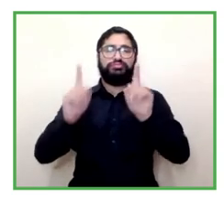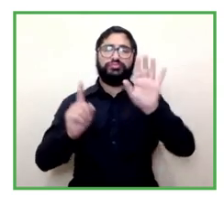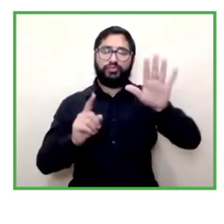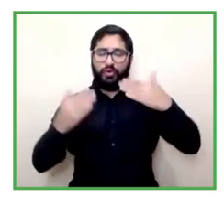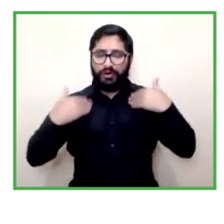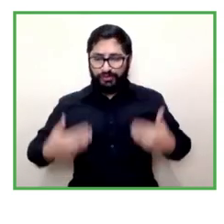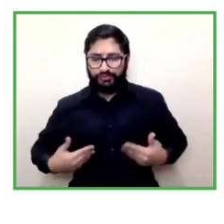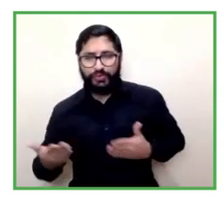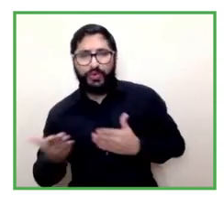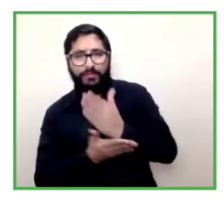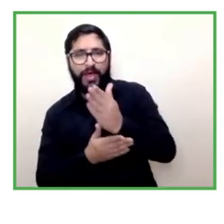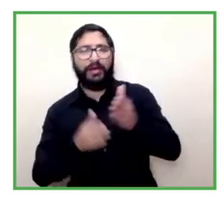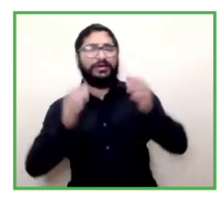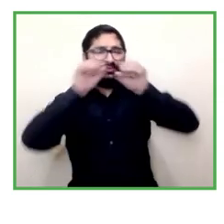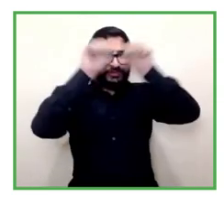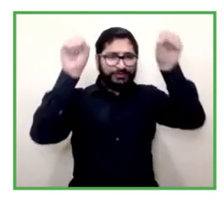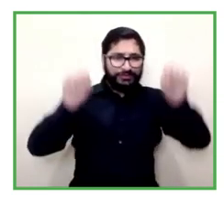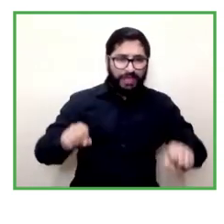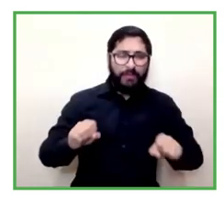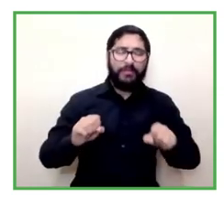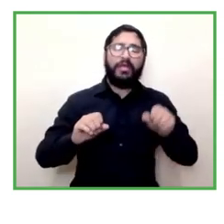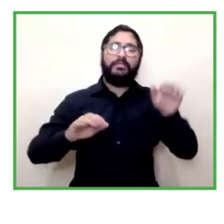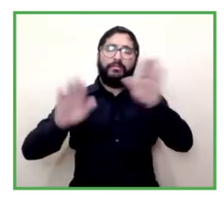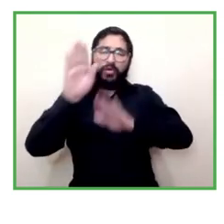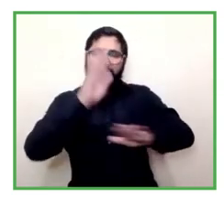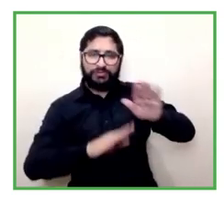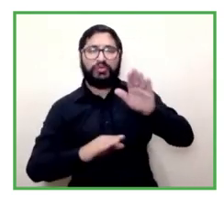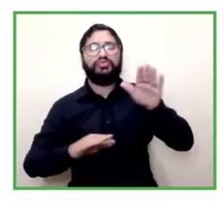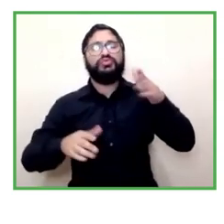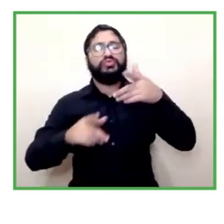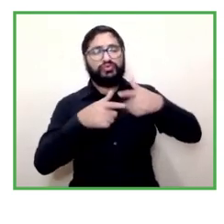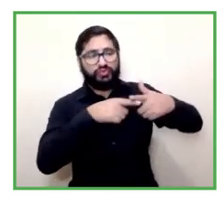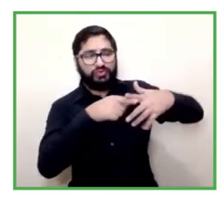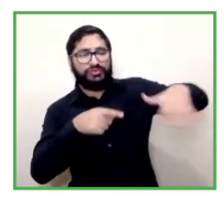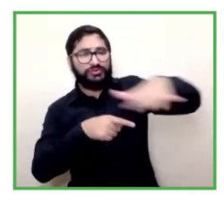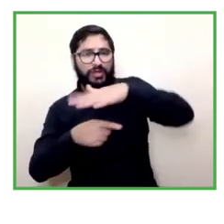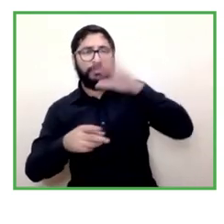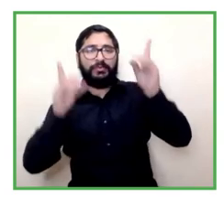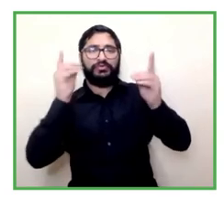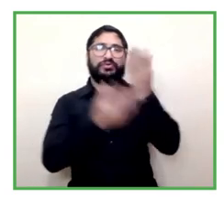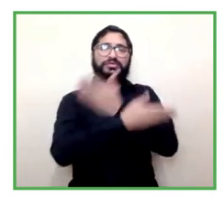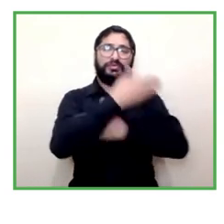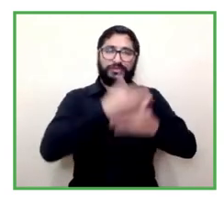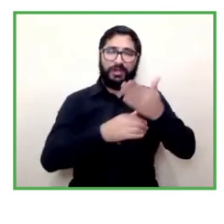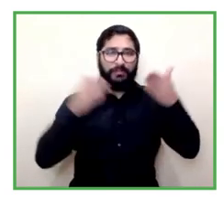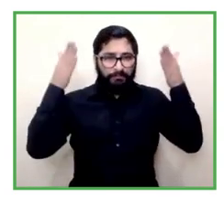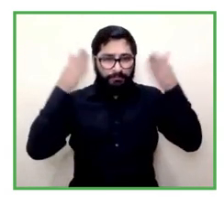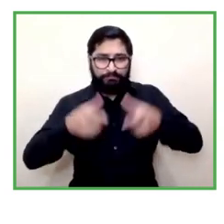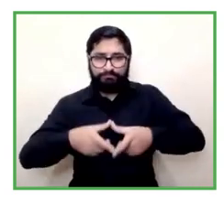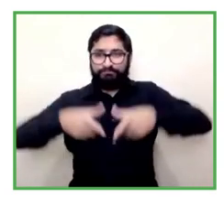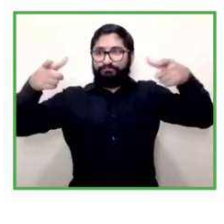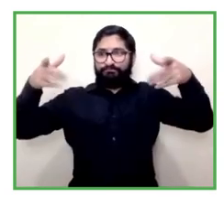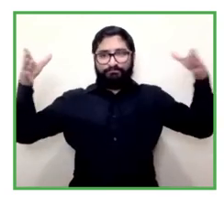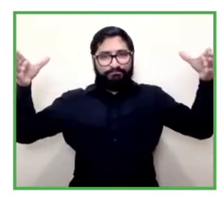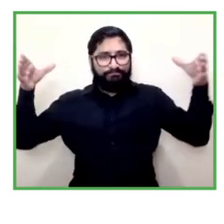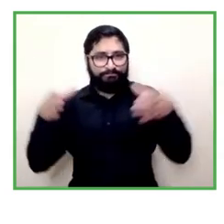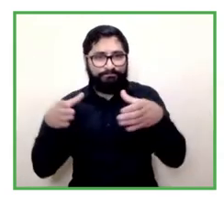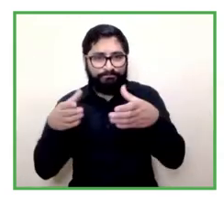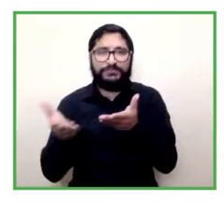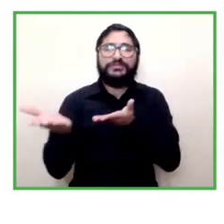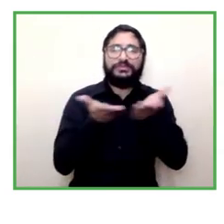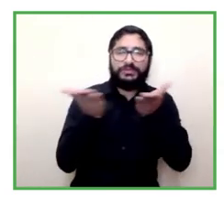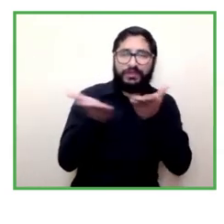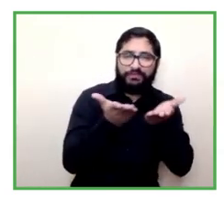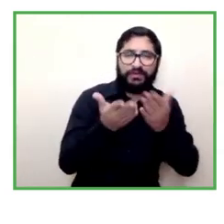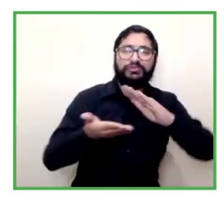and a system to support and socially protect them with a community that is serving people